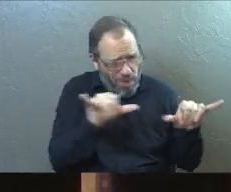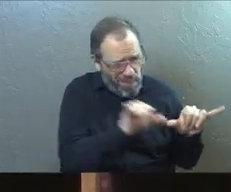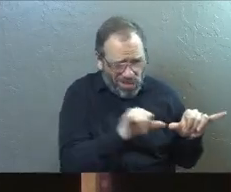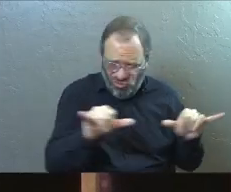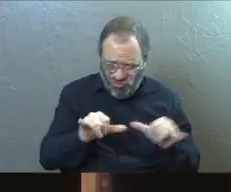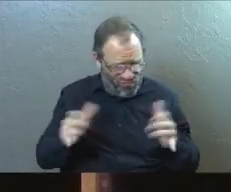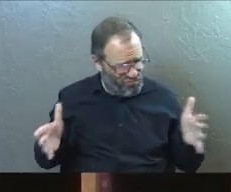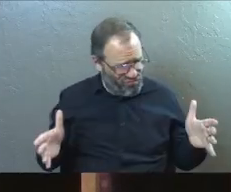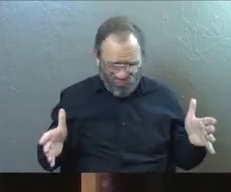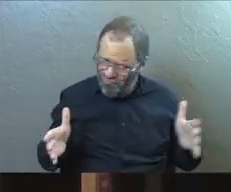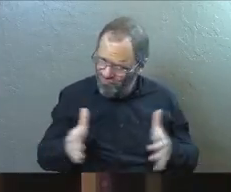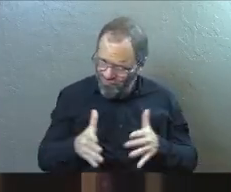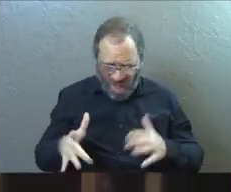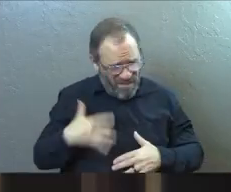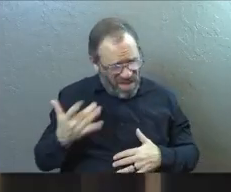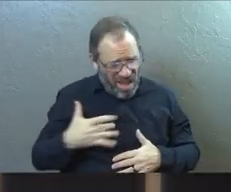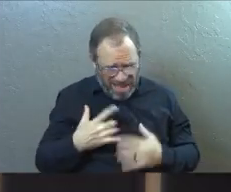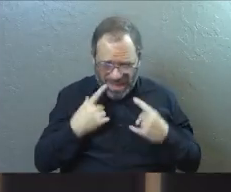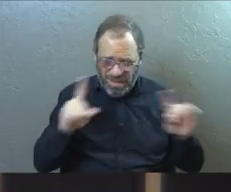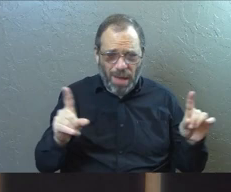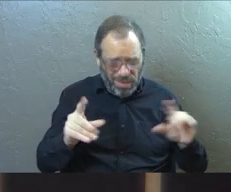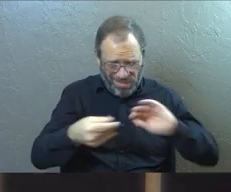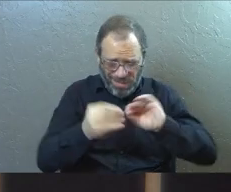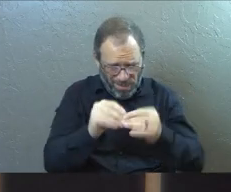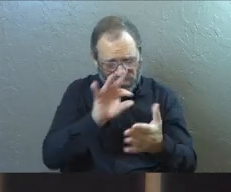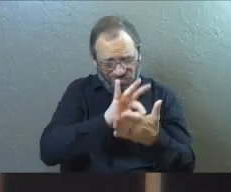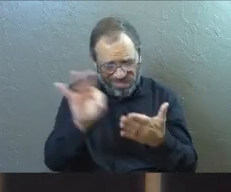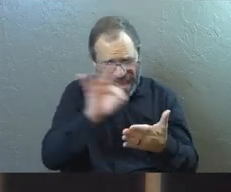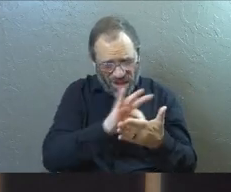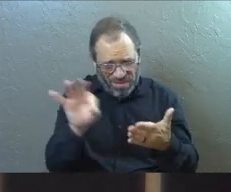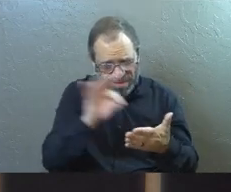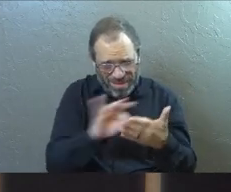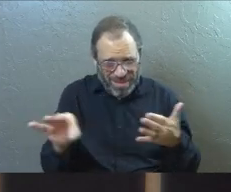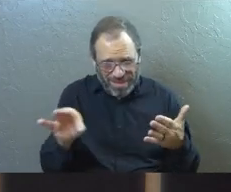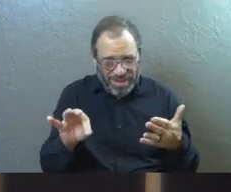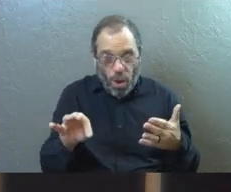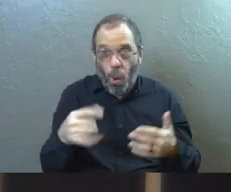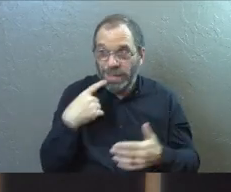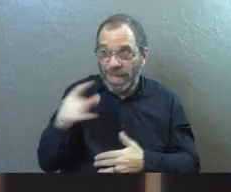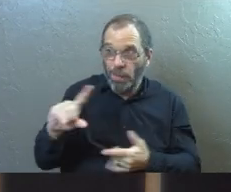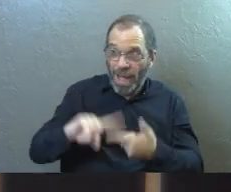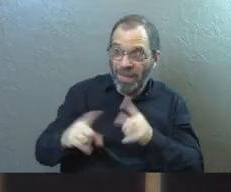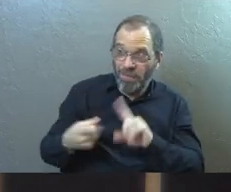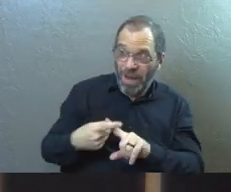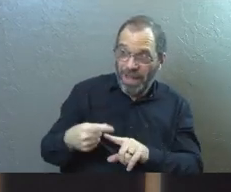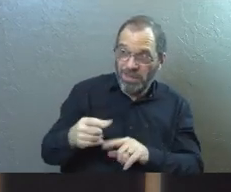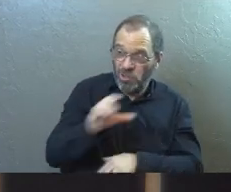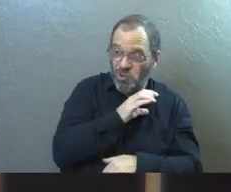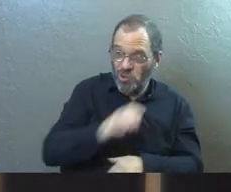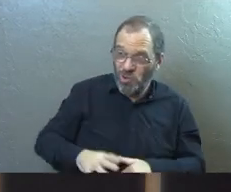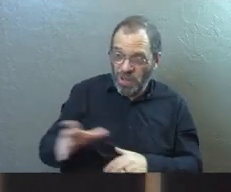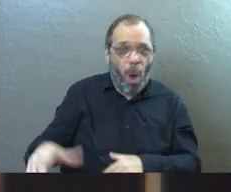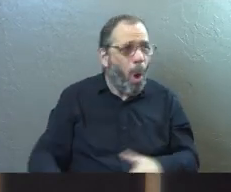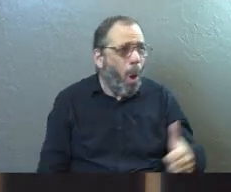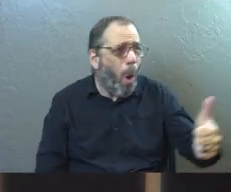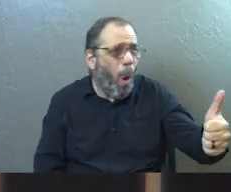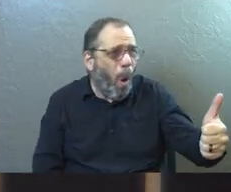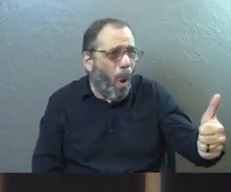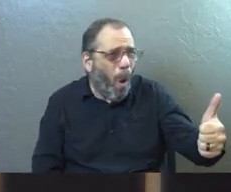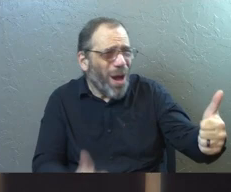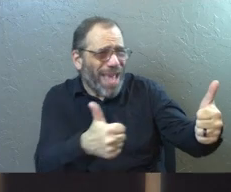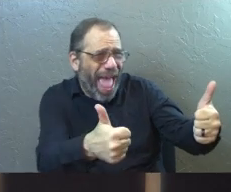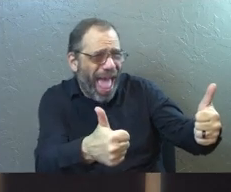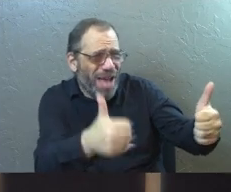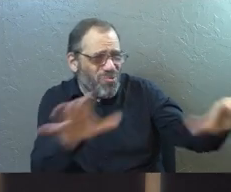well and feel like I accomplished, maybe covertly tell my Christian buddies about it so they'd pat me on the back about it?